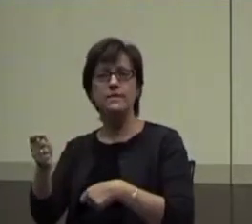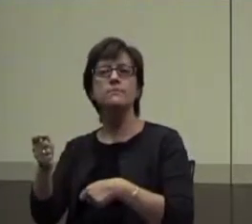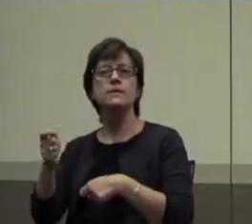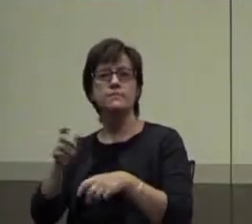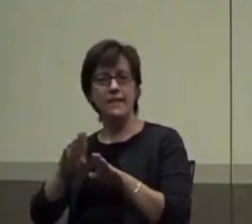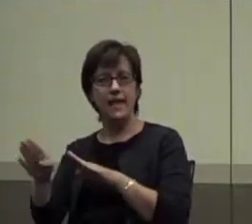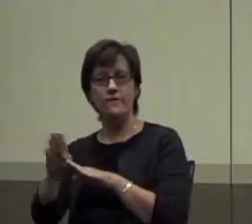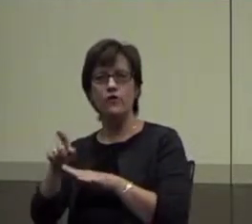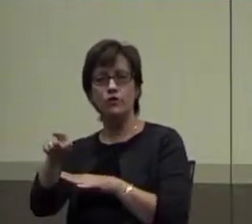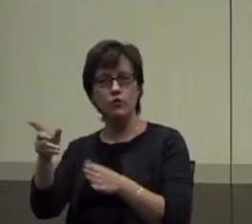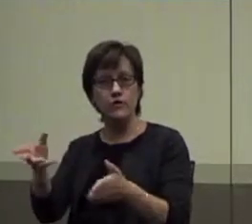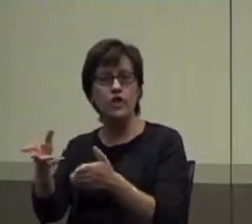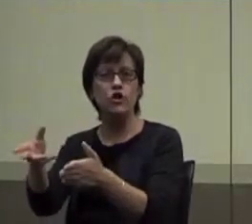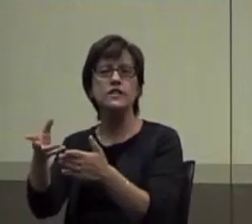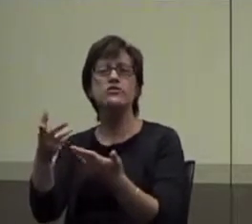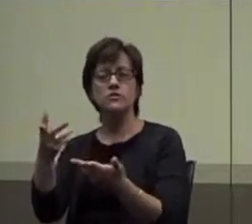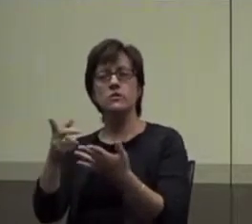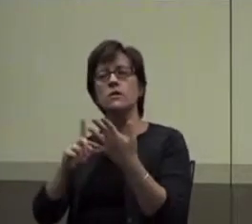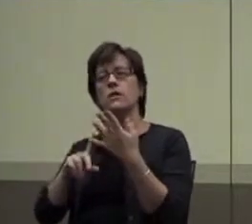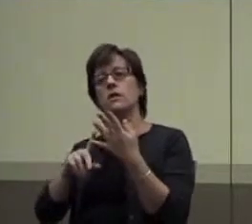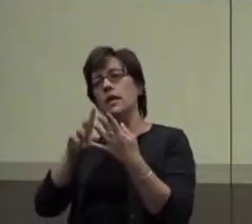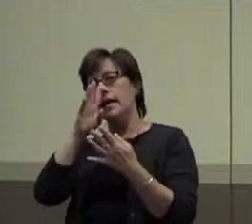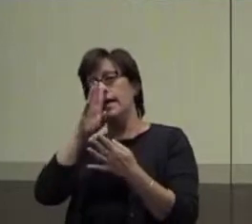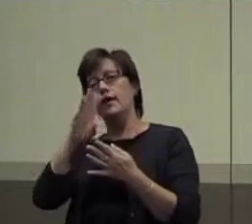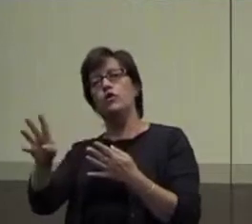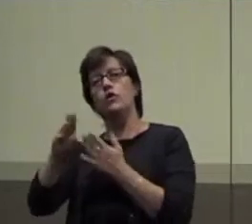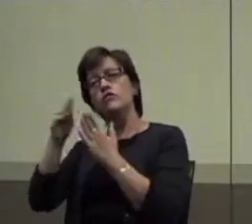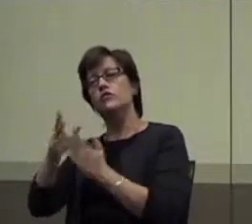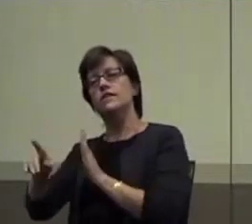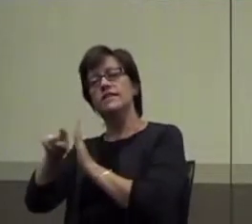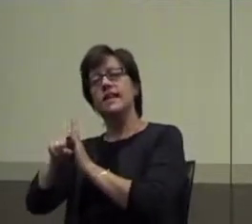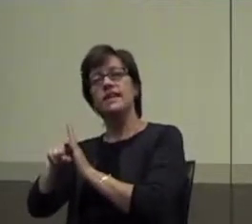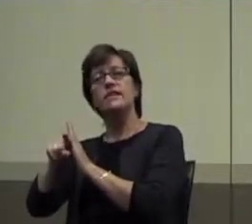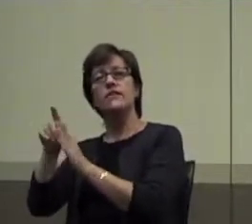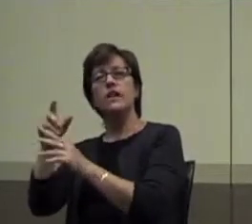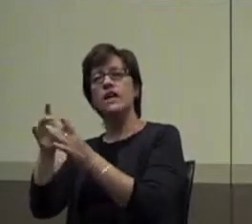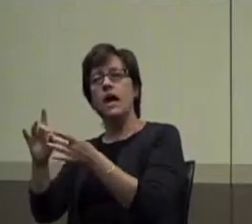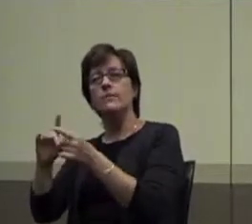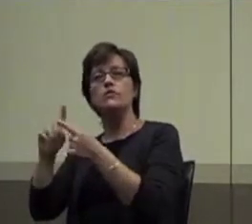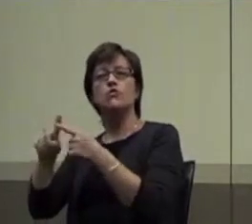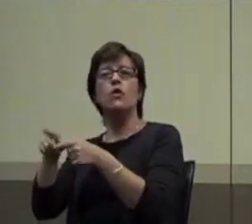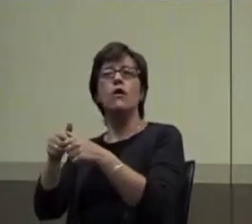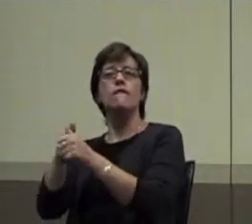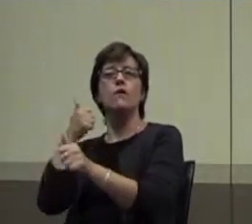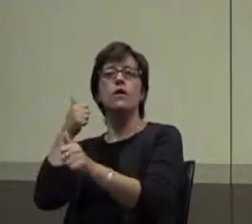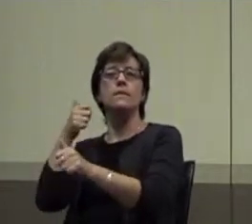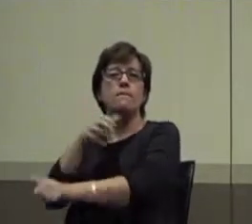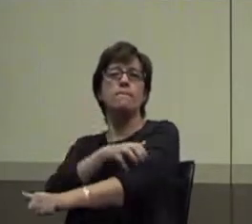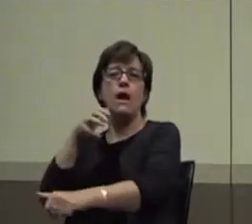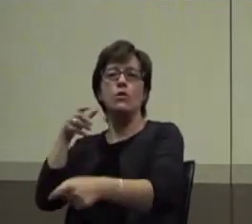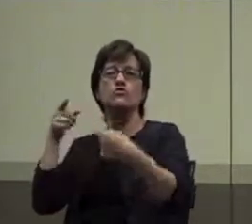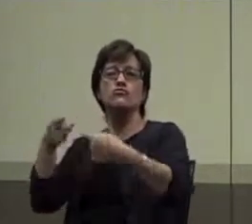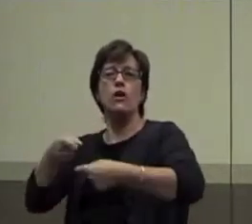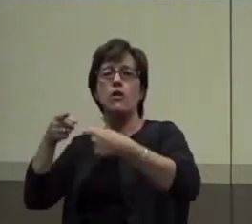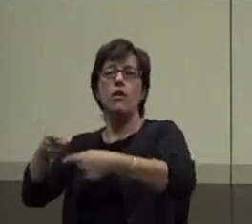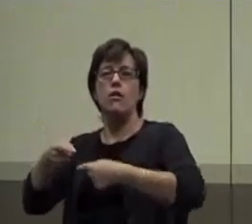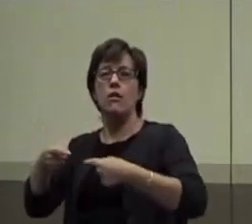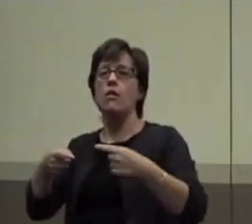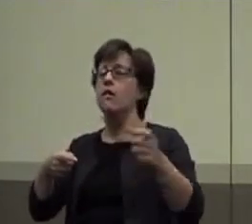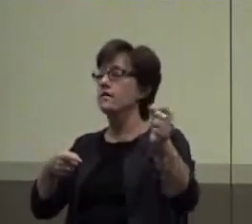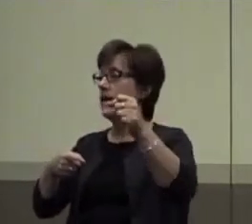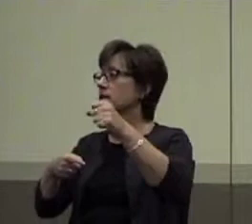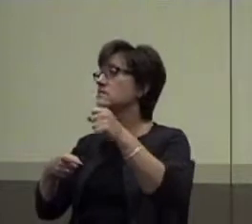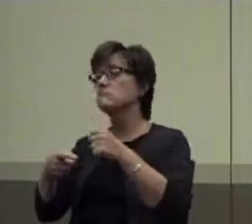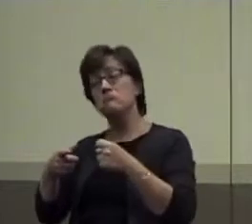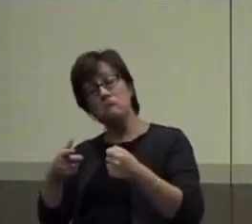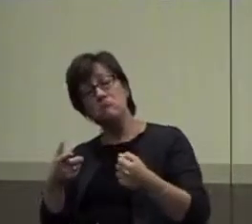okay. Ignore students negative comments to avoid power struggle, it's a good option,